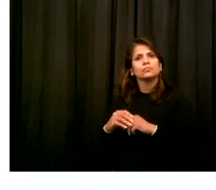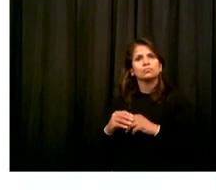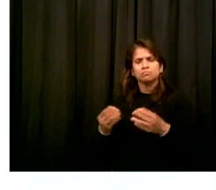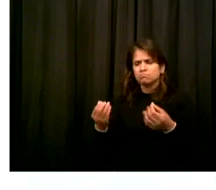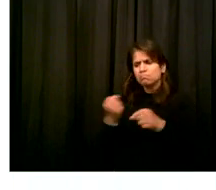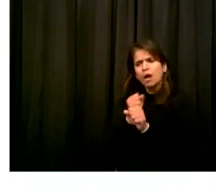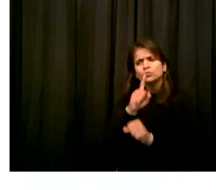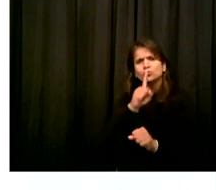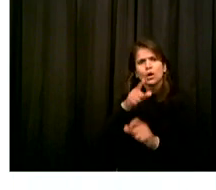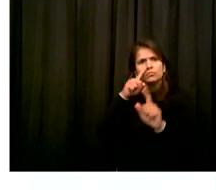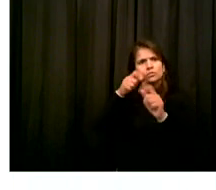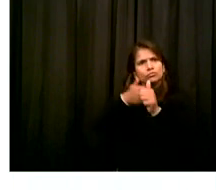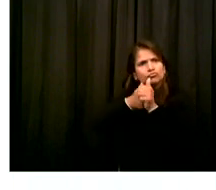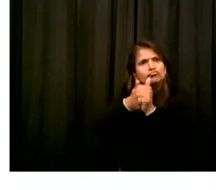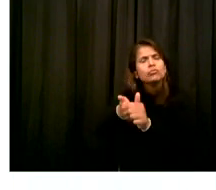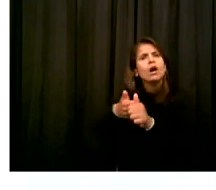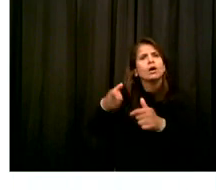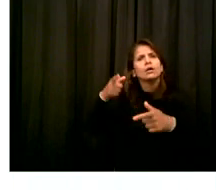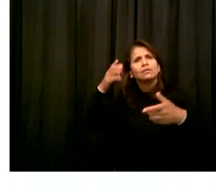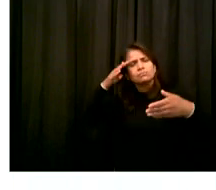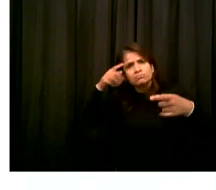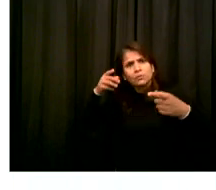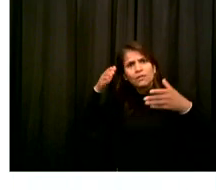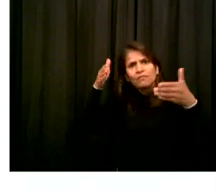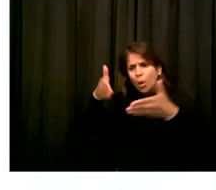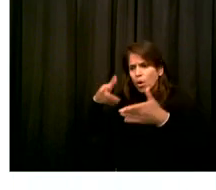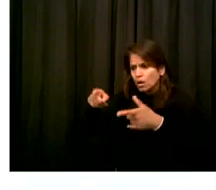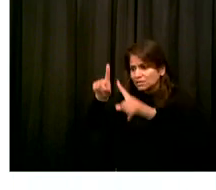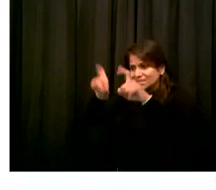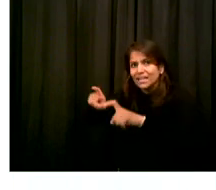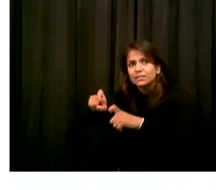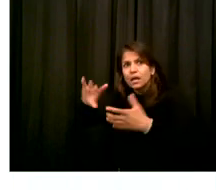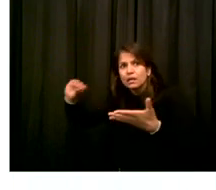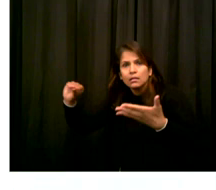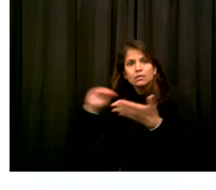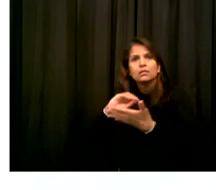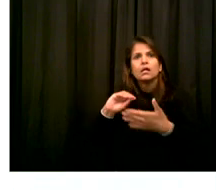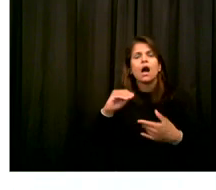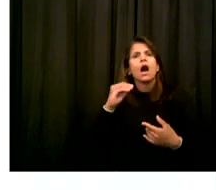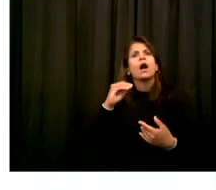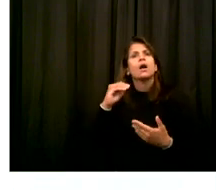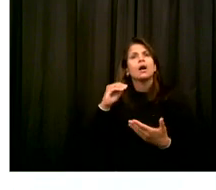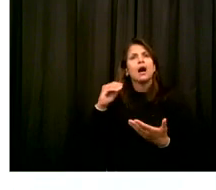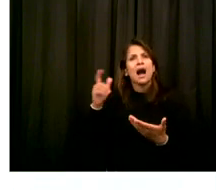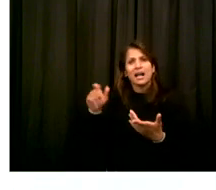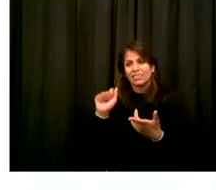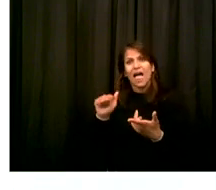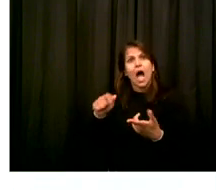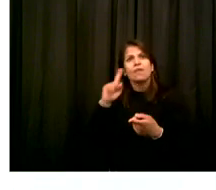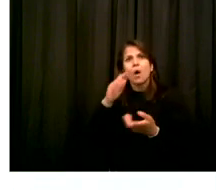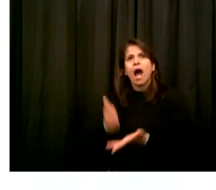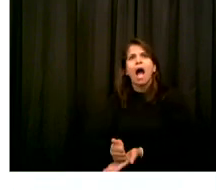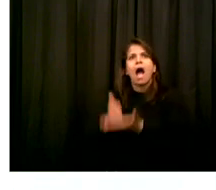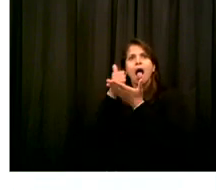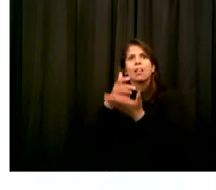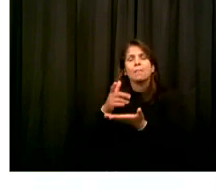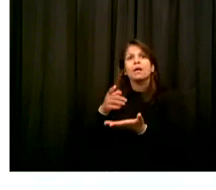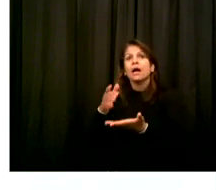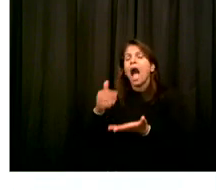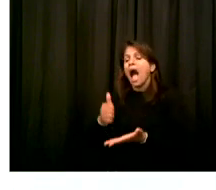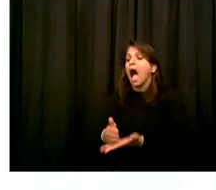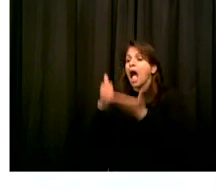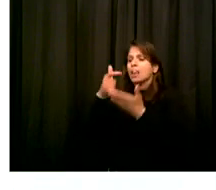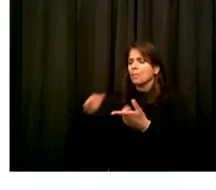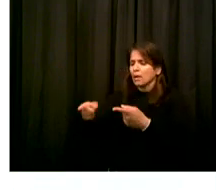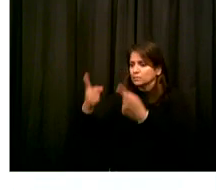improve, because that's very important for controlling the spread of the coronavirus. As part of